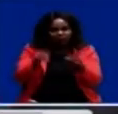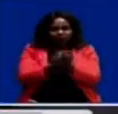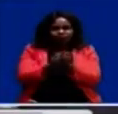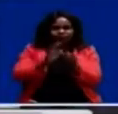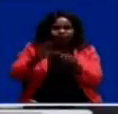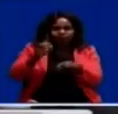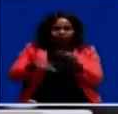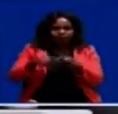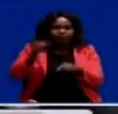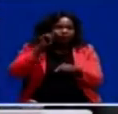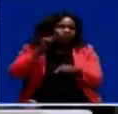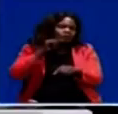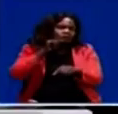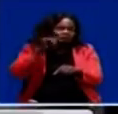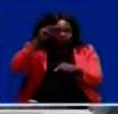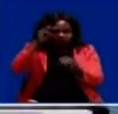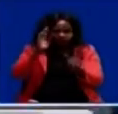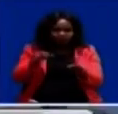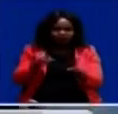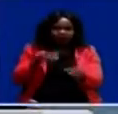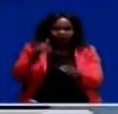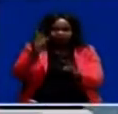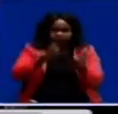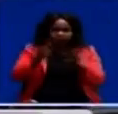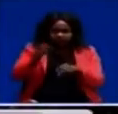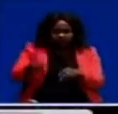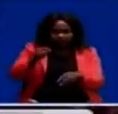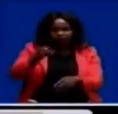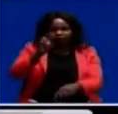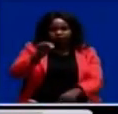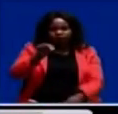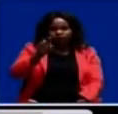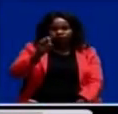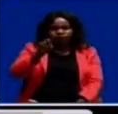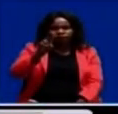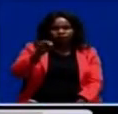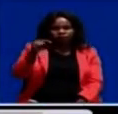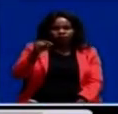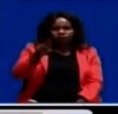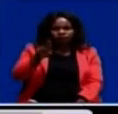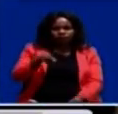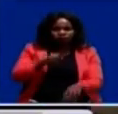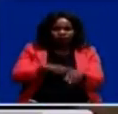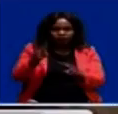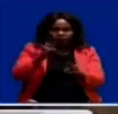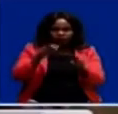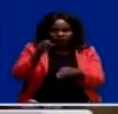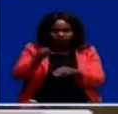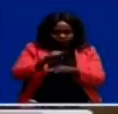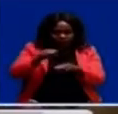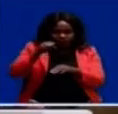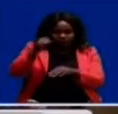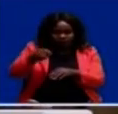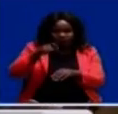paid a courtesy call on Senior Chief Ndungu of the Luvale people of Zambezi District. During the visit, Senior Chief Ndungu said he will